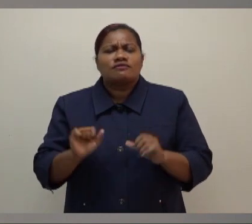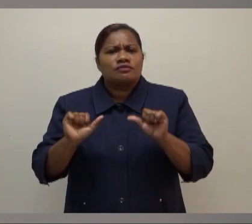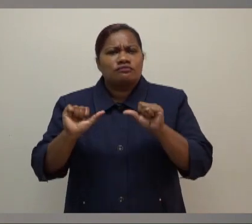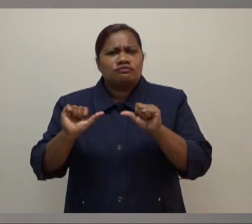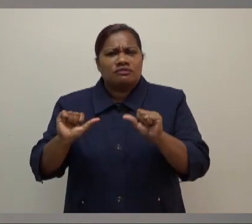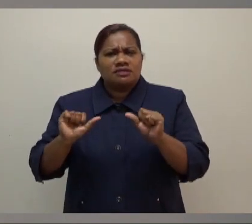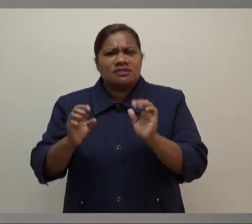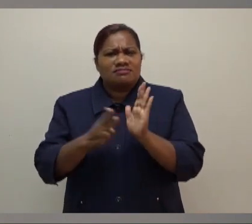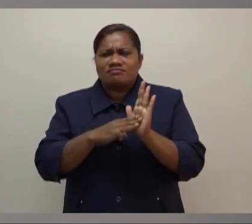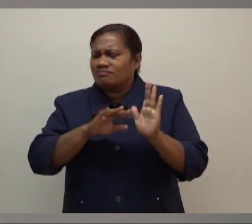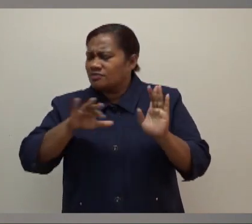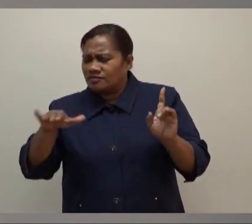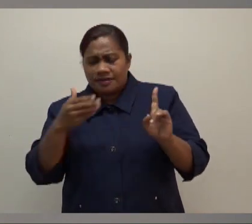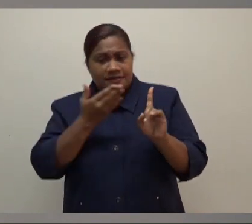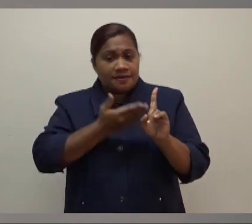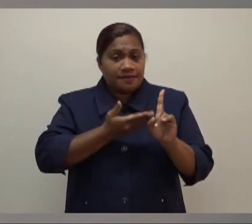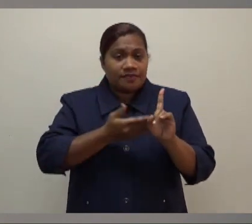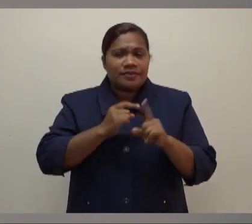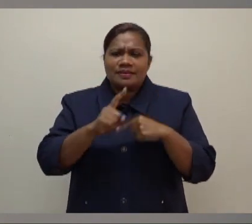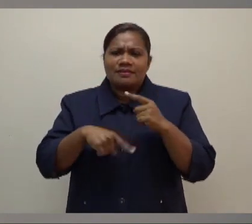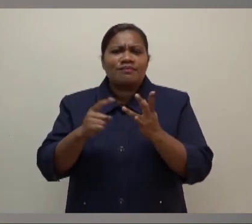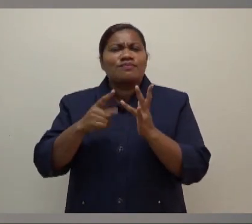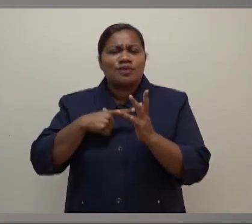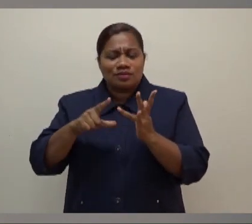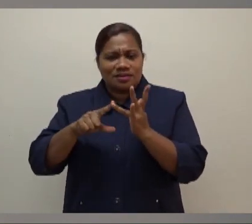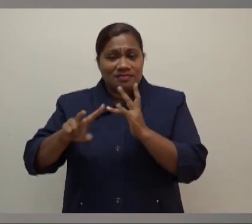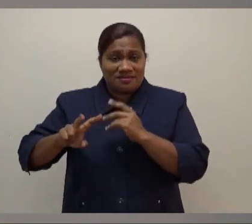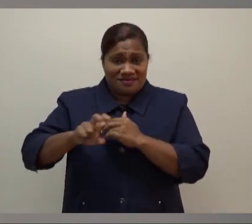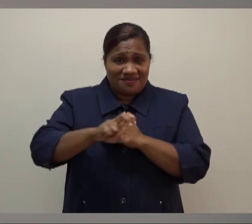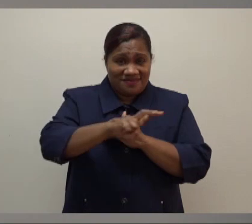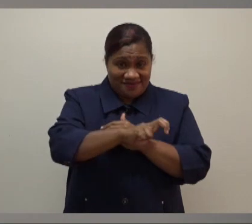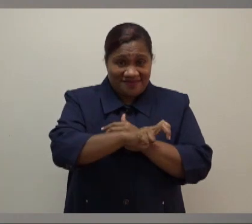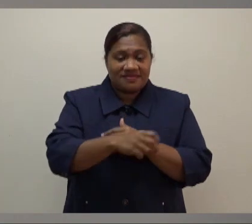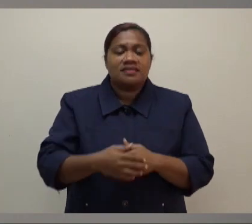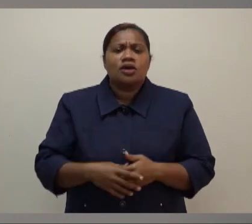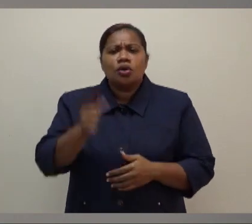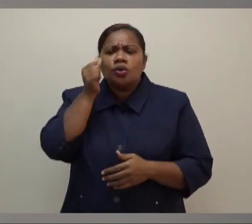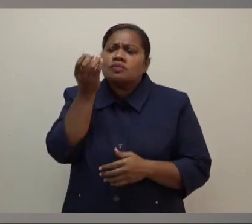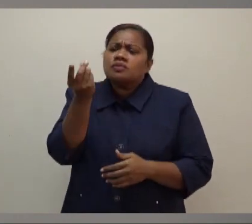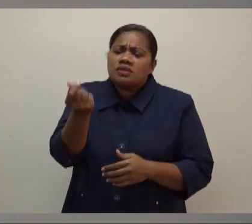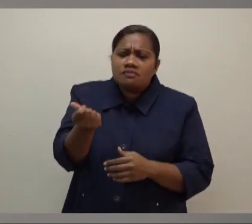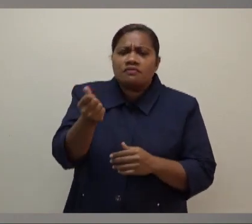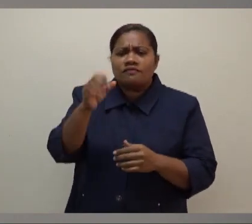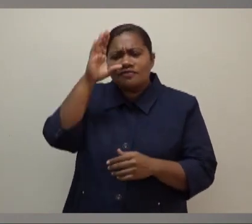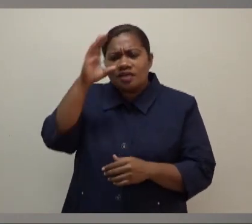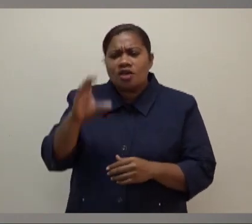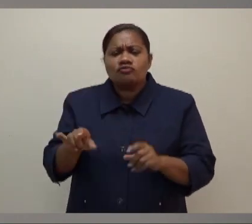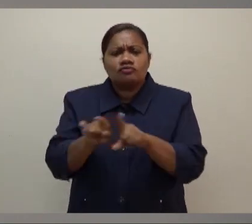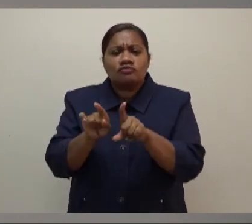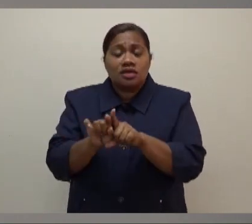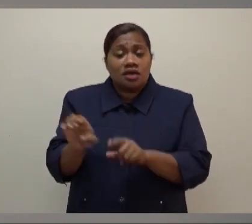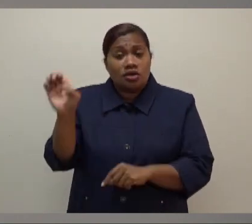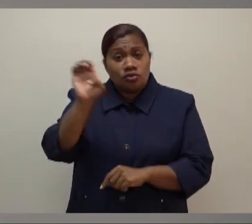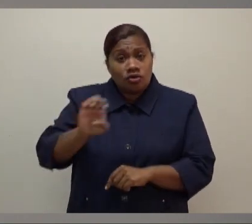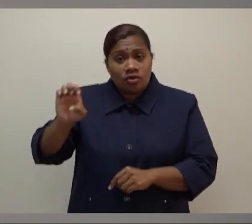Malpass has been in respect of the Omicron variant, because as you know that in some of the countries like in Europe there had an increase in